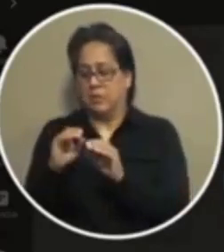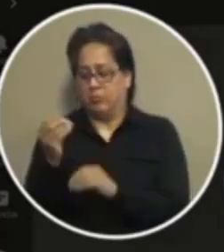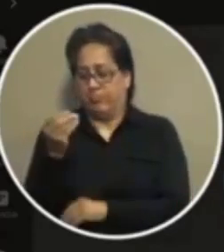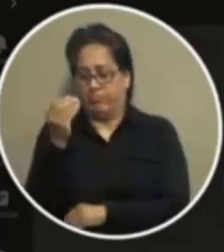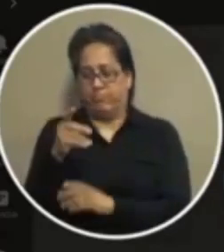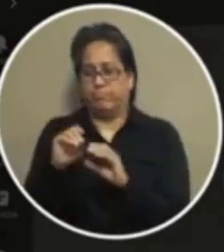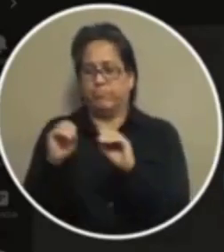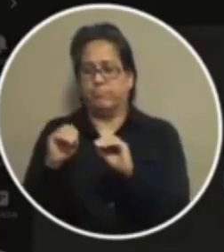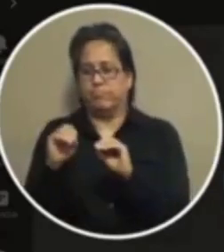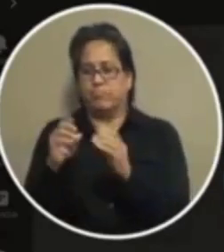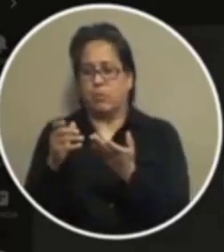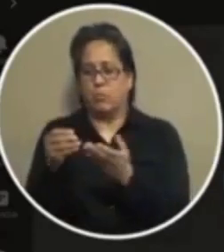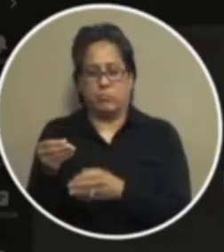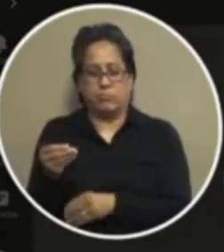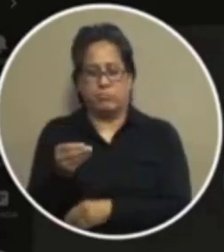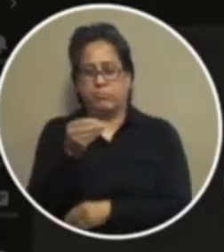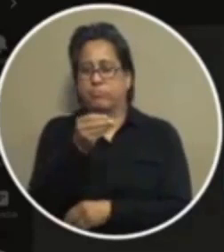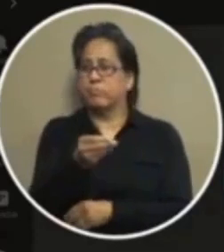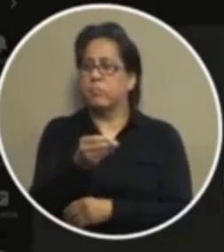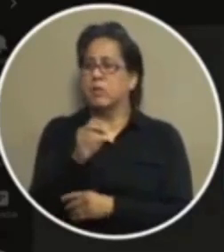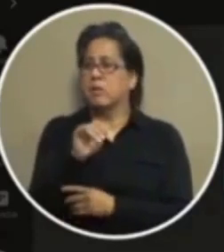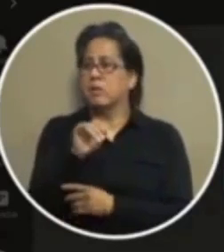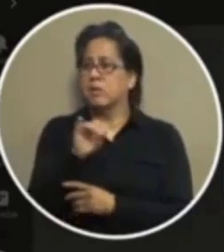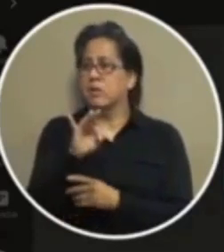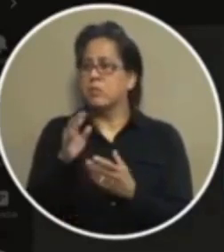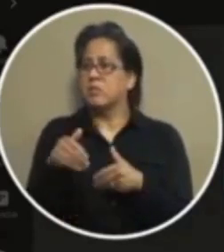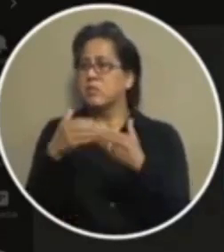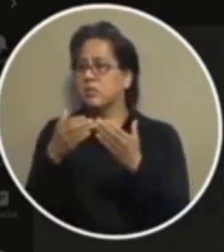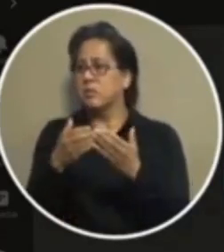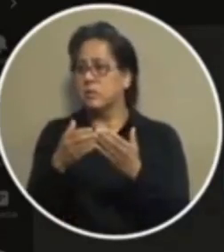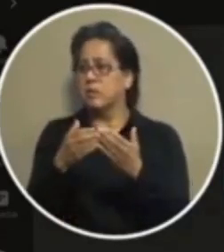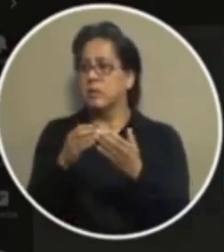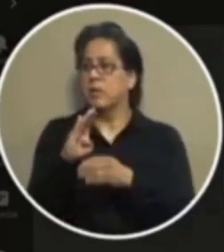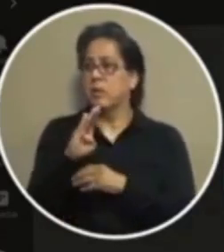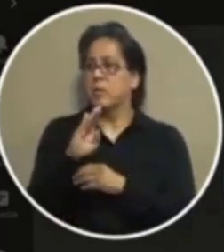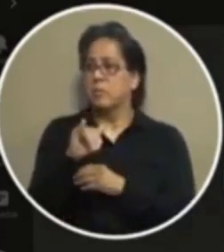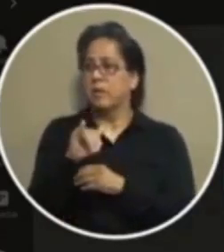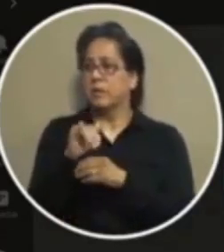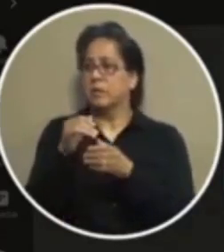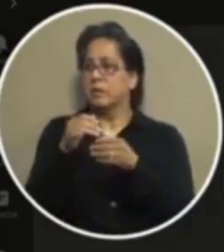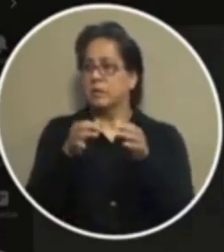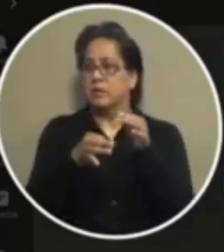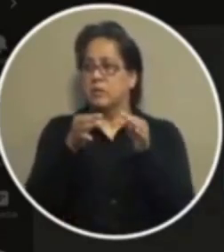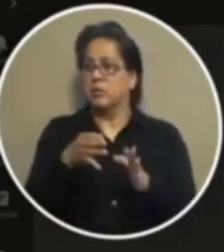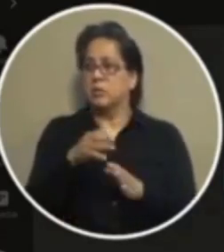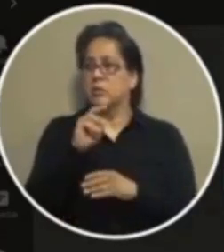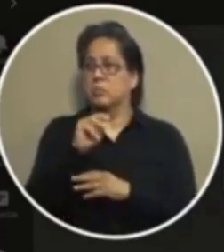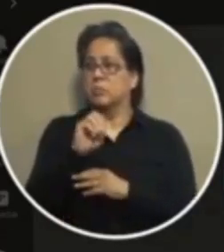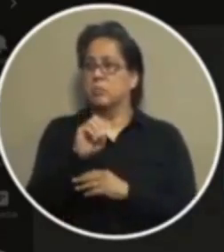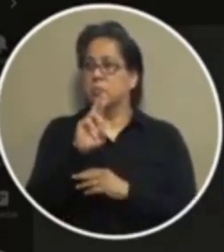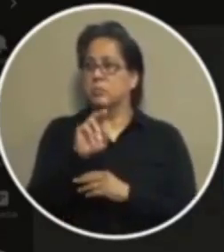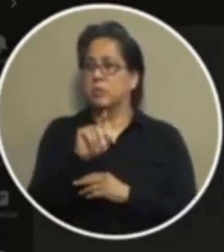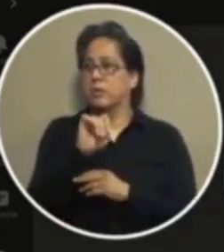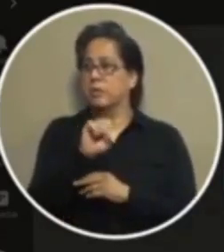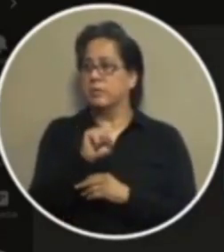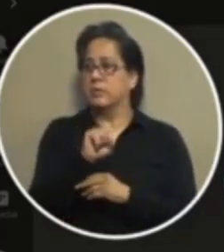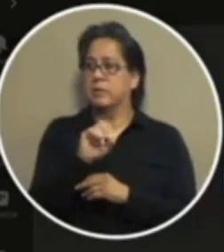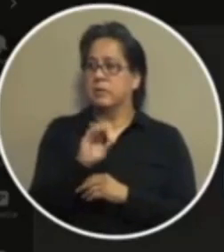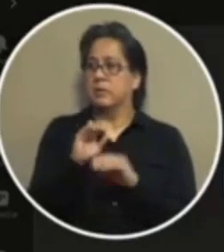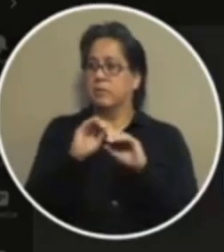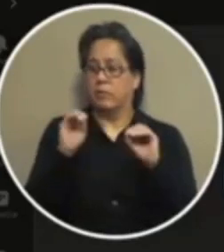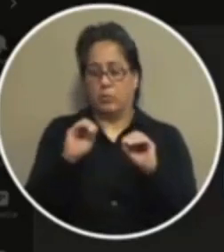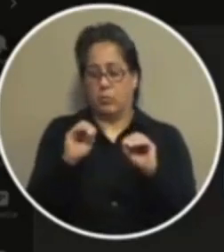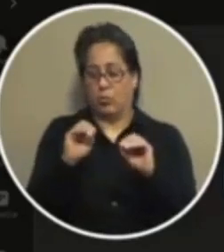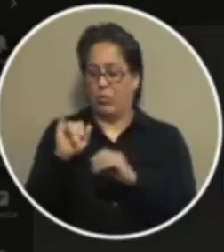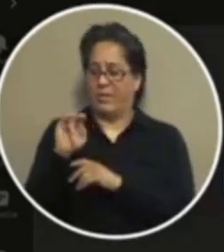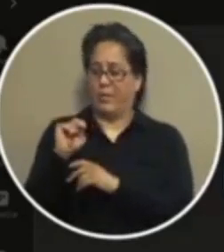whatsoever on it being followed up as suggested by uh judge morales if there is no infrastructure